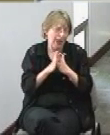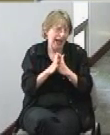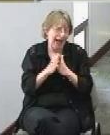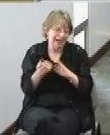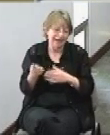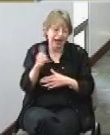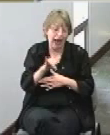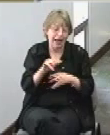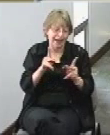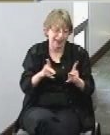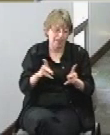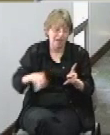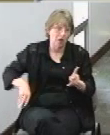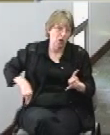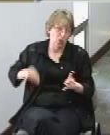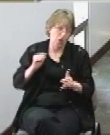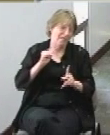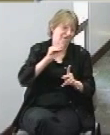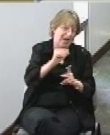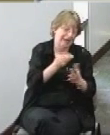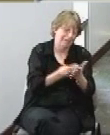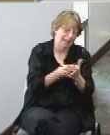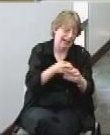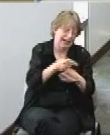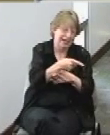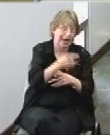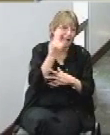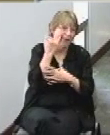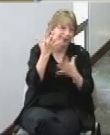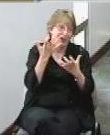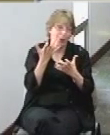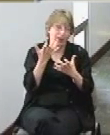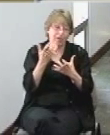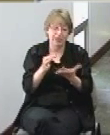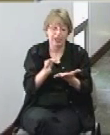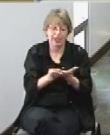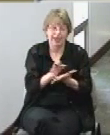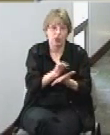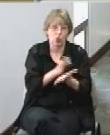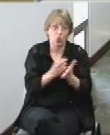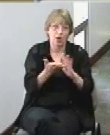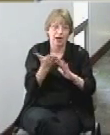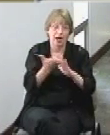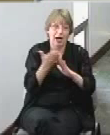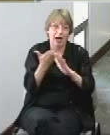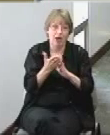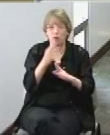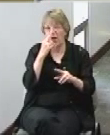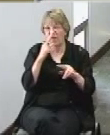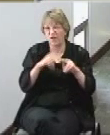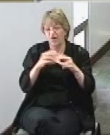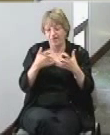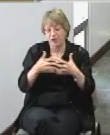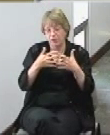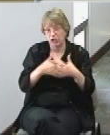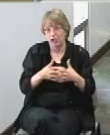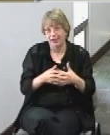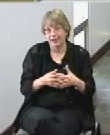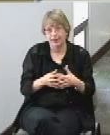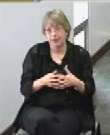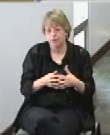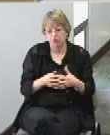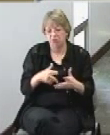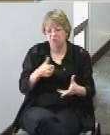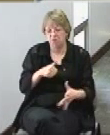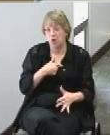investors a year ago if they wanted to be in the coin operated amusement machine industry we